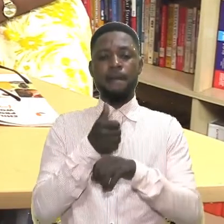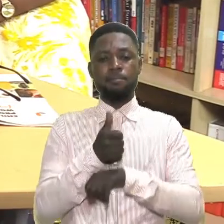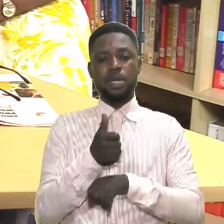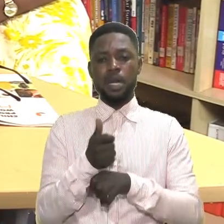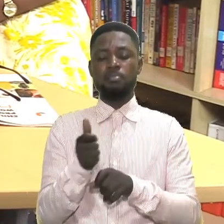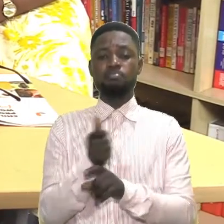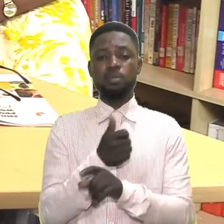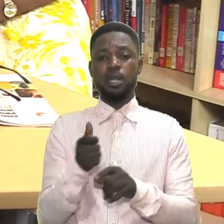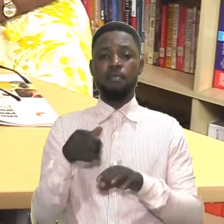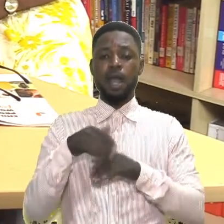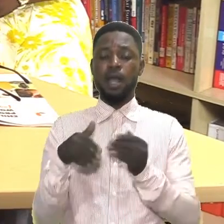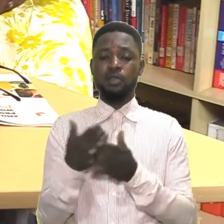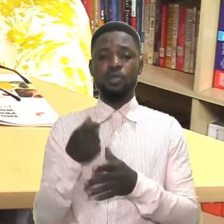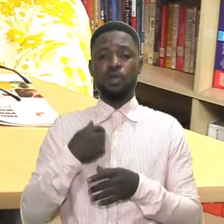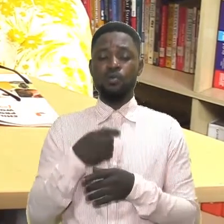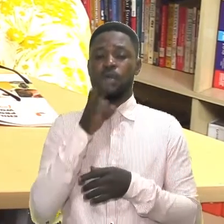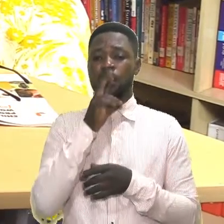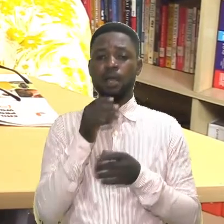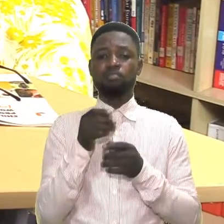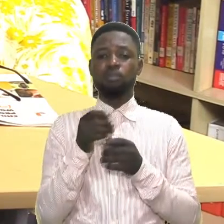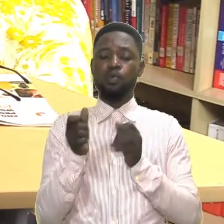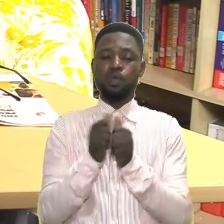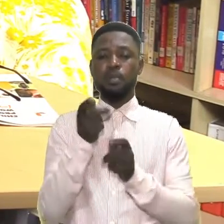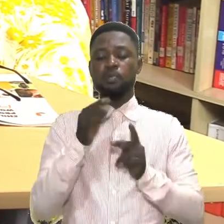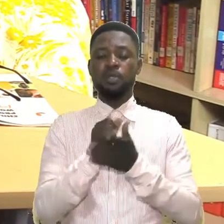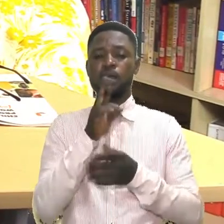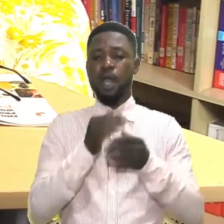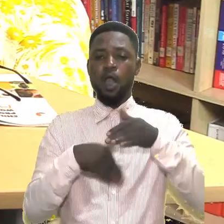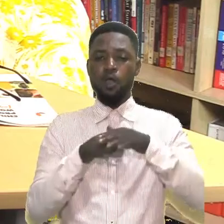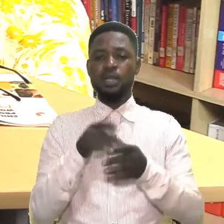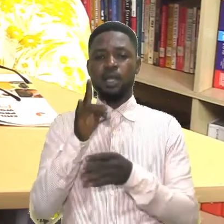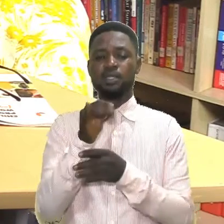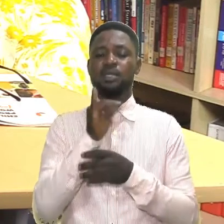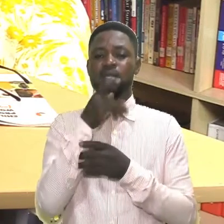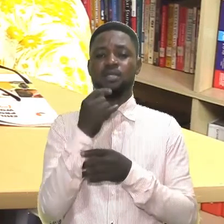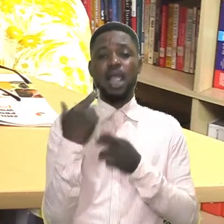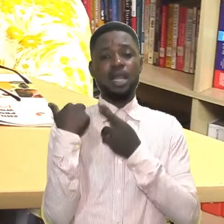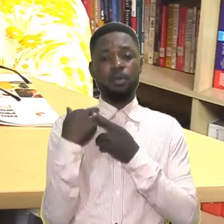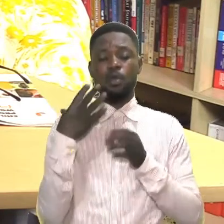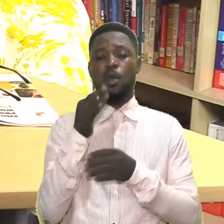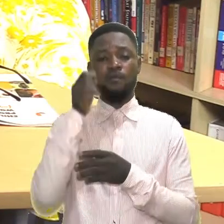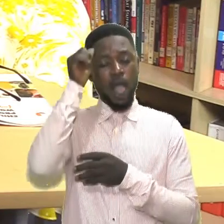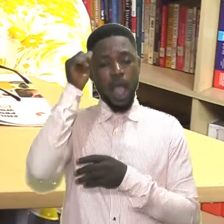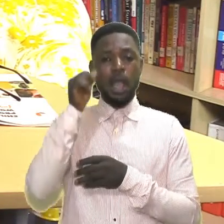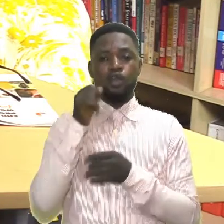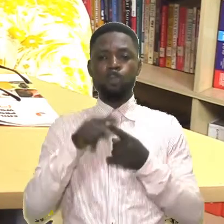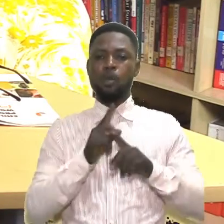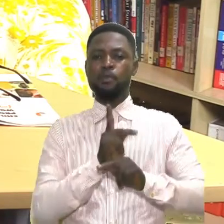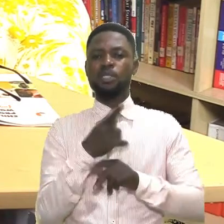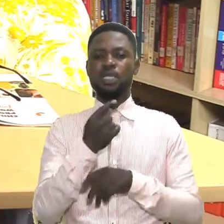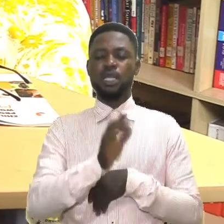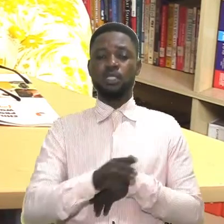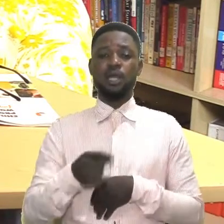at all because we are dealing with people that are under 18 years of age. Like I said, it's the responsibility of adults